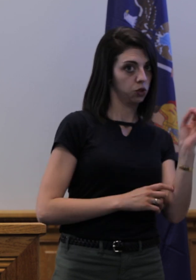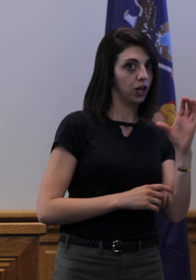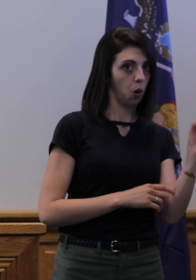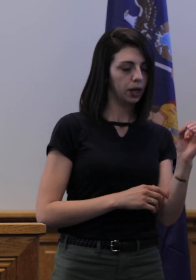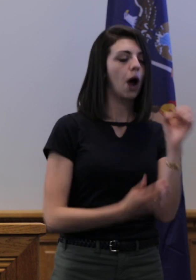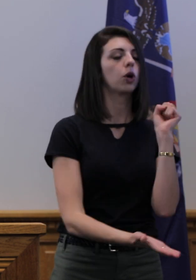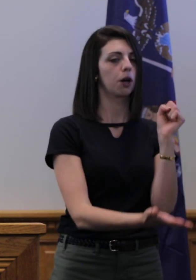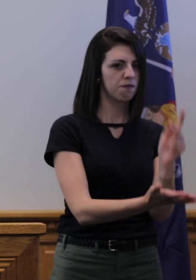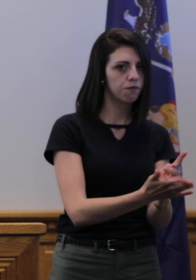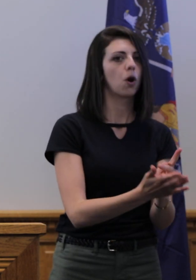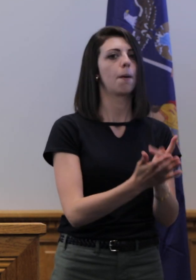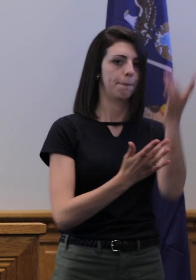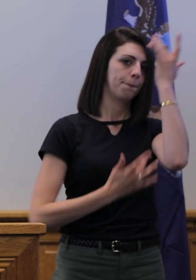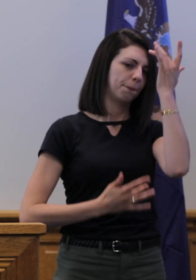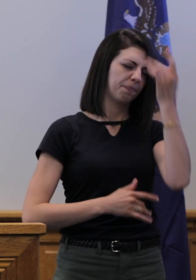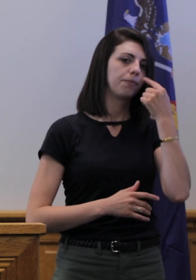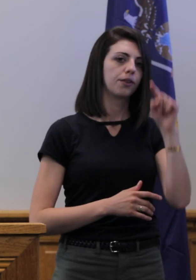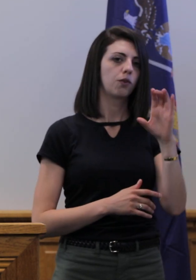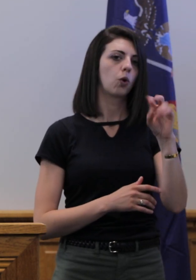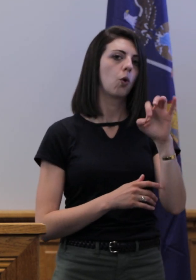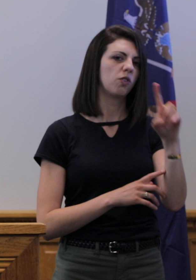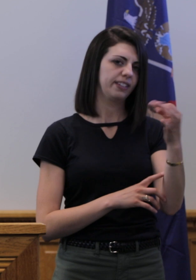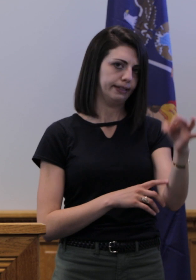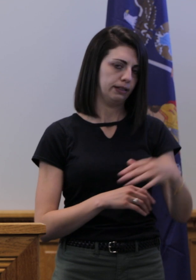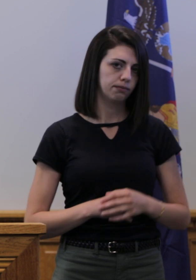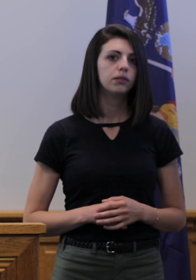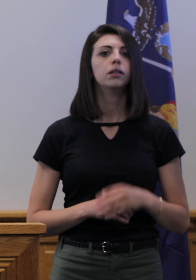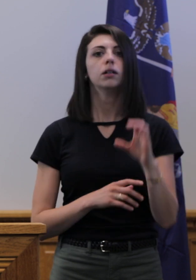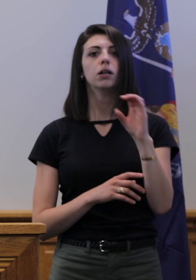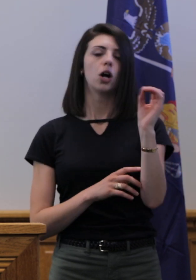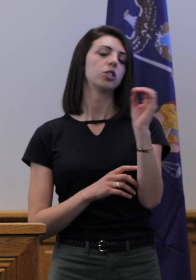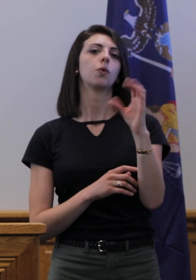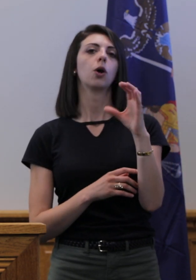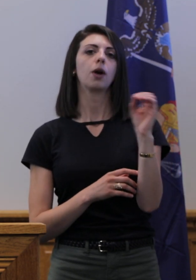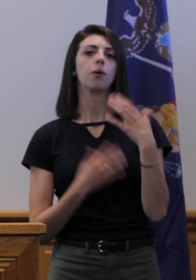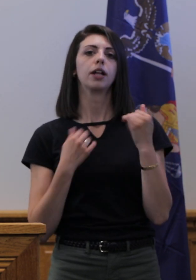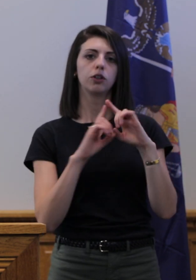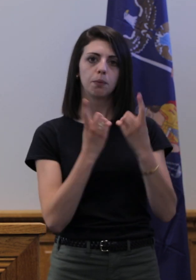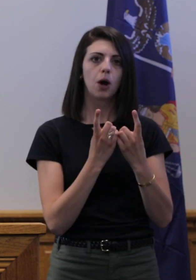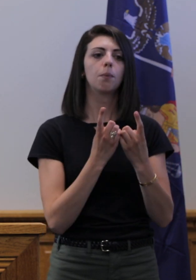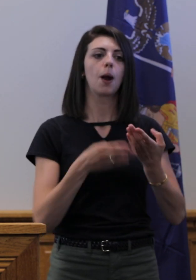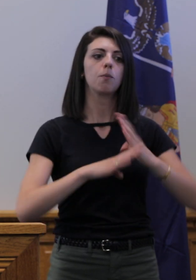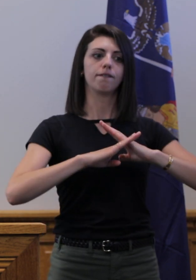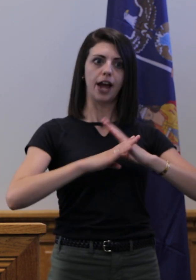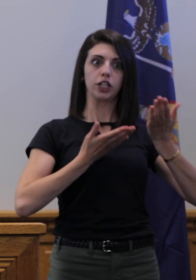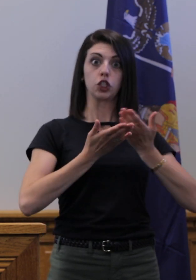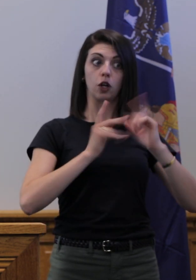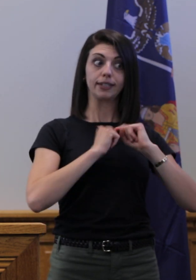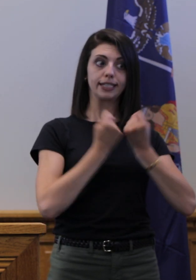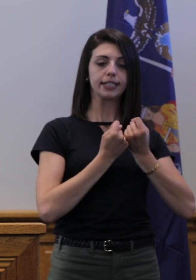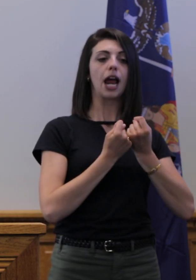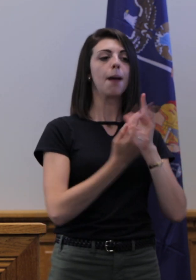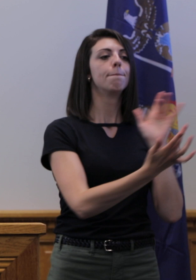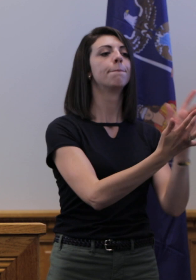-confirmed positive for COVID-19. The Oswego County Health Department's Preventive Services team reached out to all